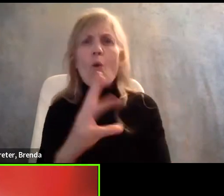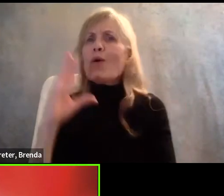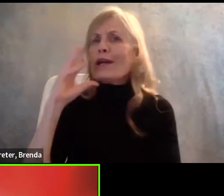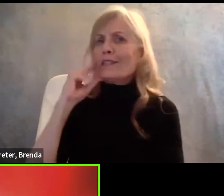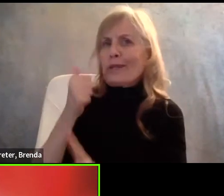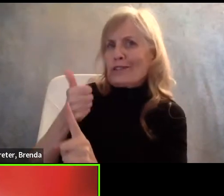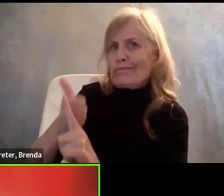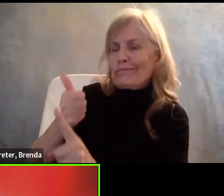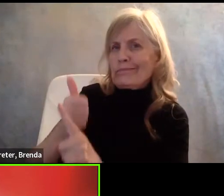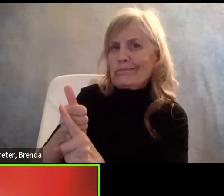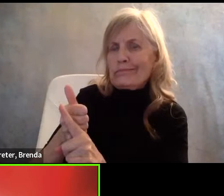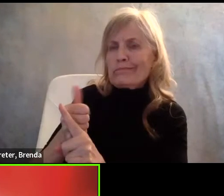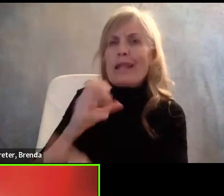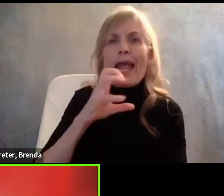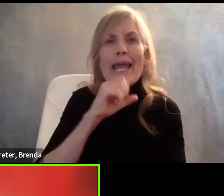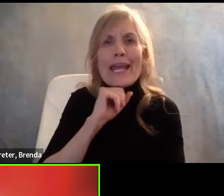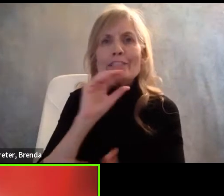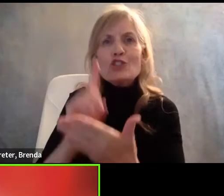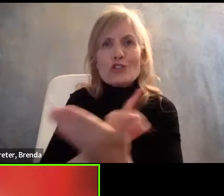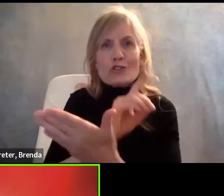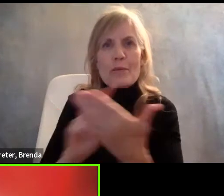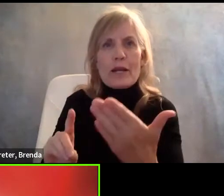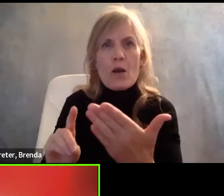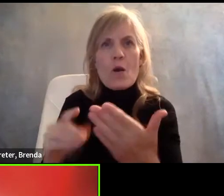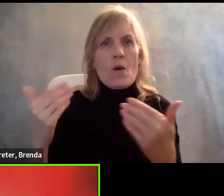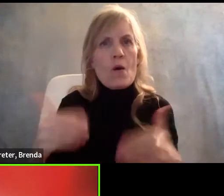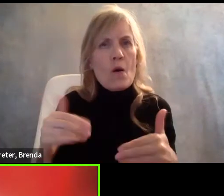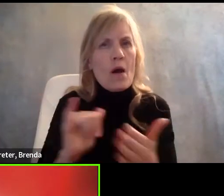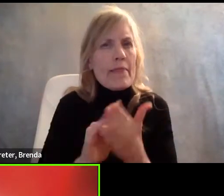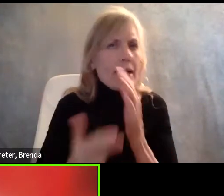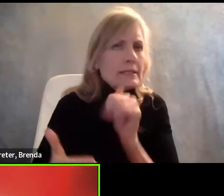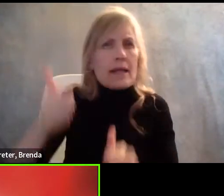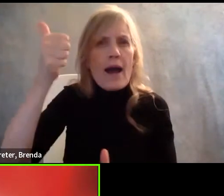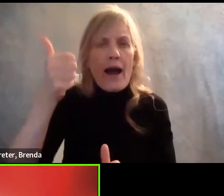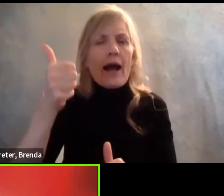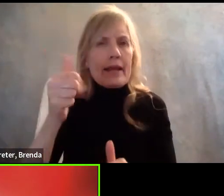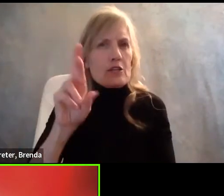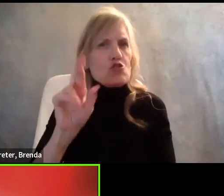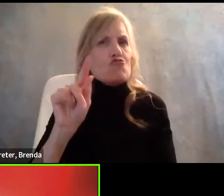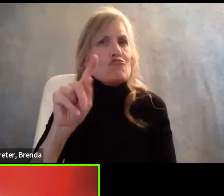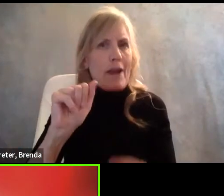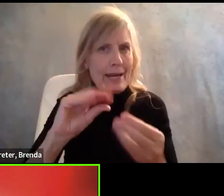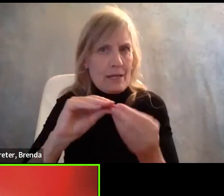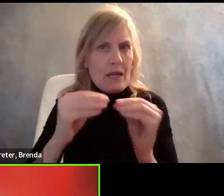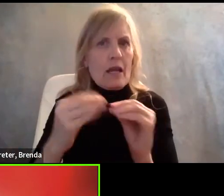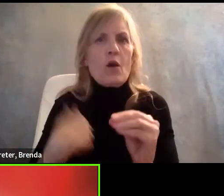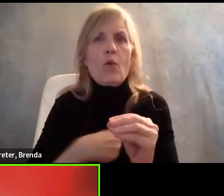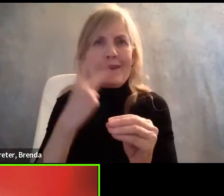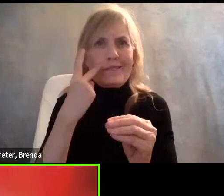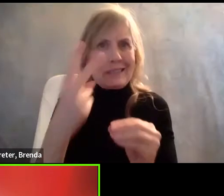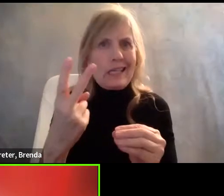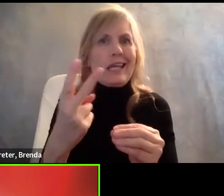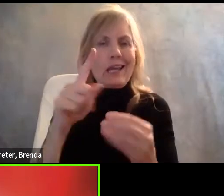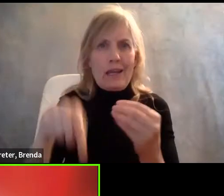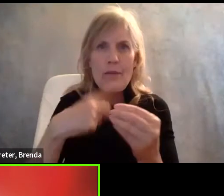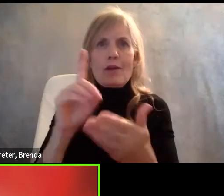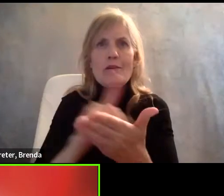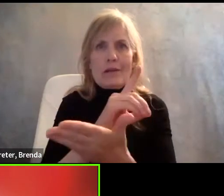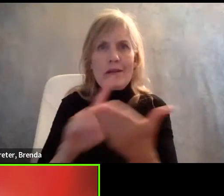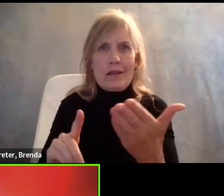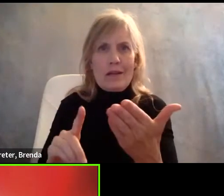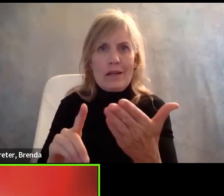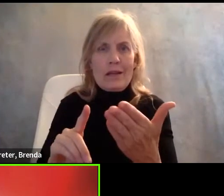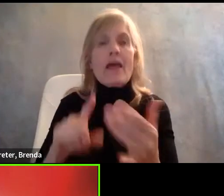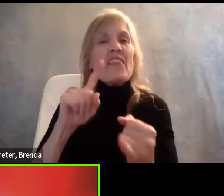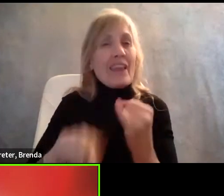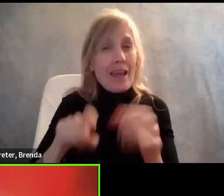at work. And that's the highest rate we've seen since we started tracking this metric. The last time we measured it was in 2018.